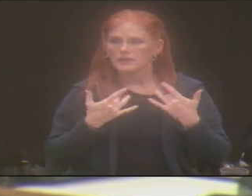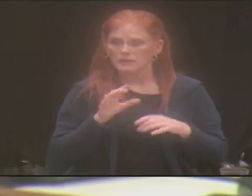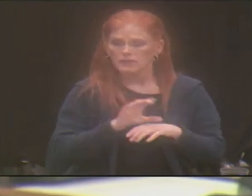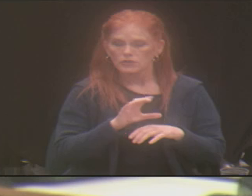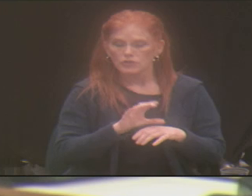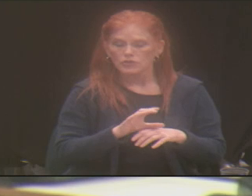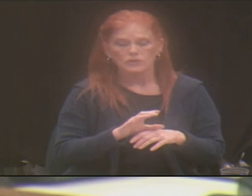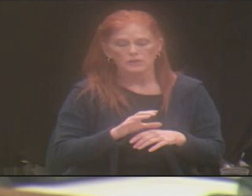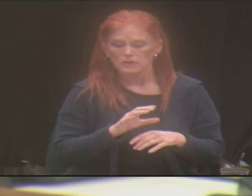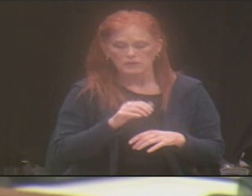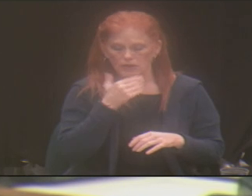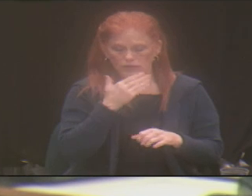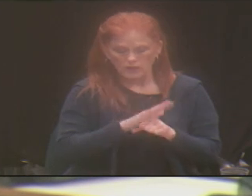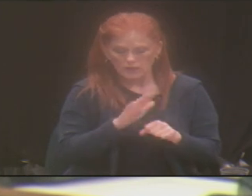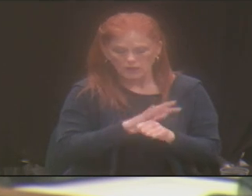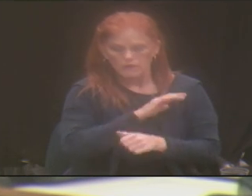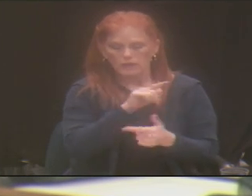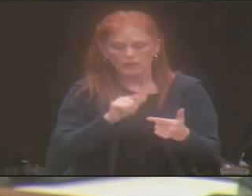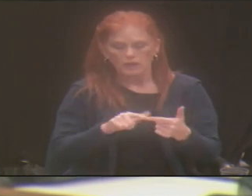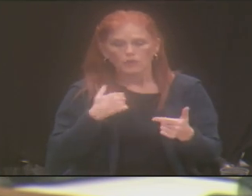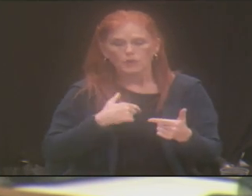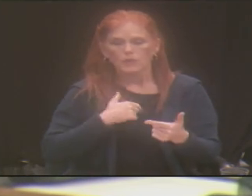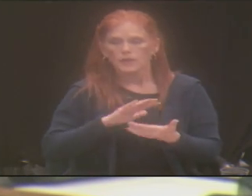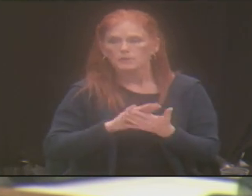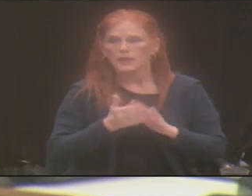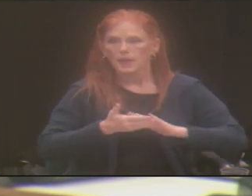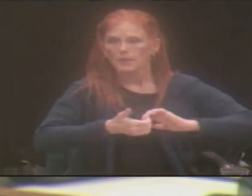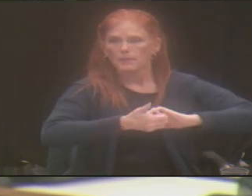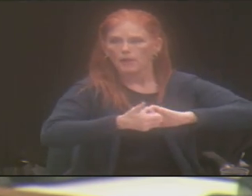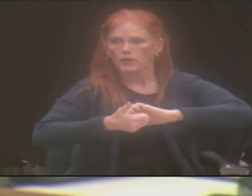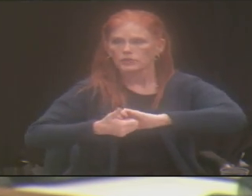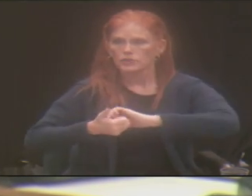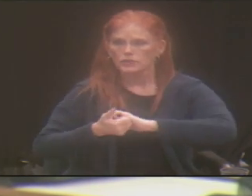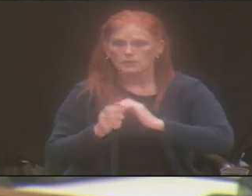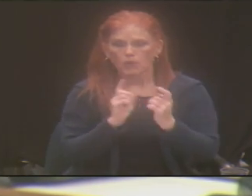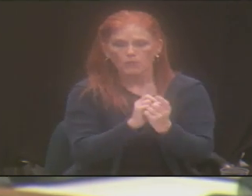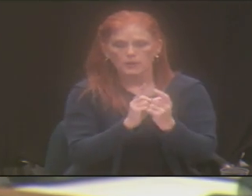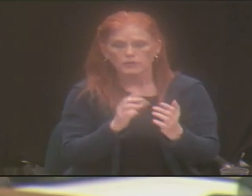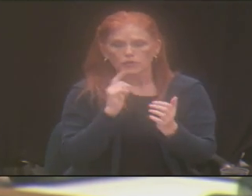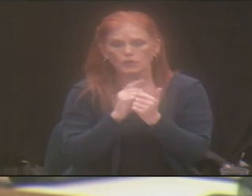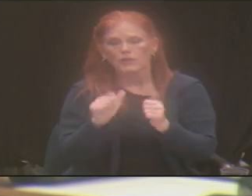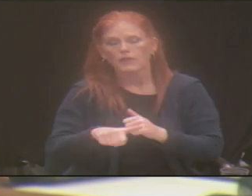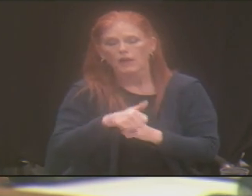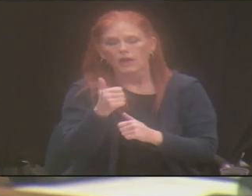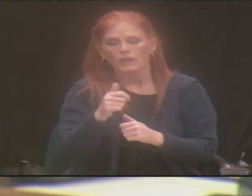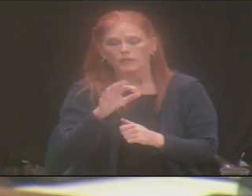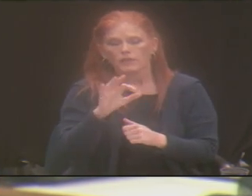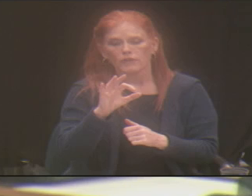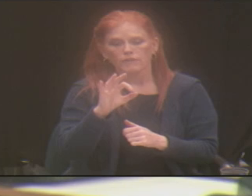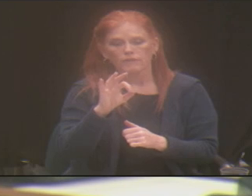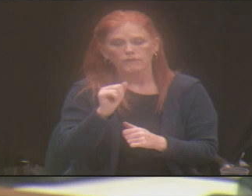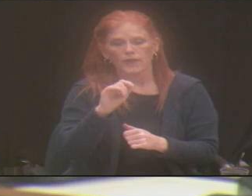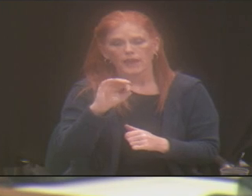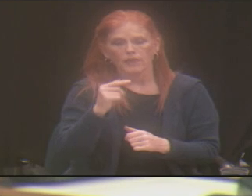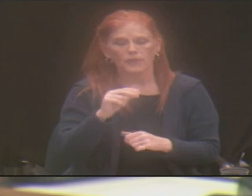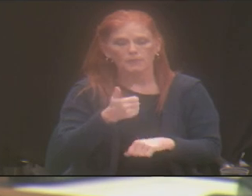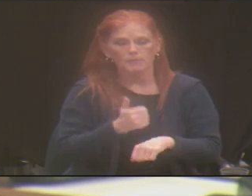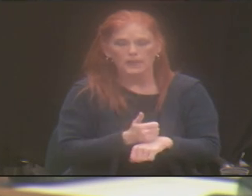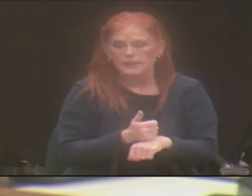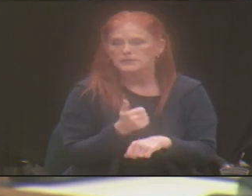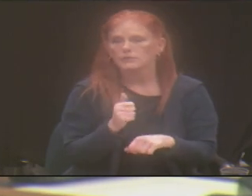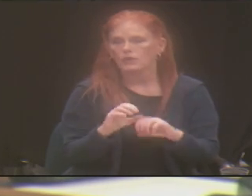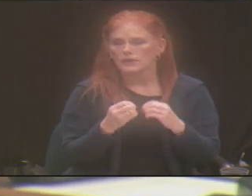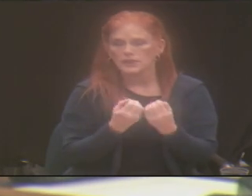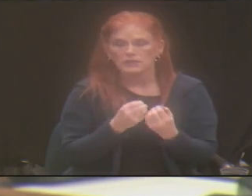can we become a partnership, a mentor with other churches, other faith-based organizations. It doesn't have to